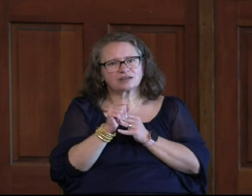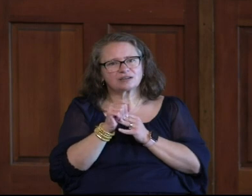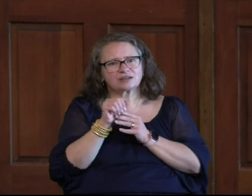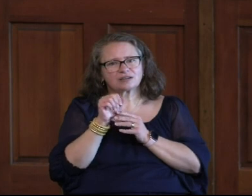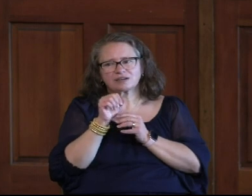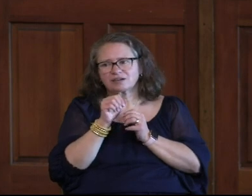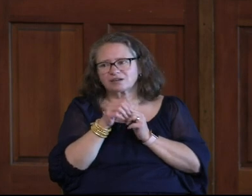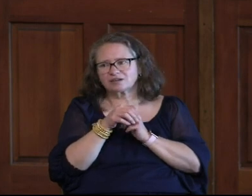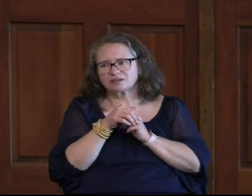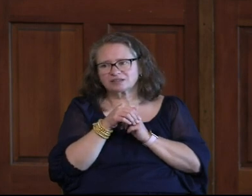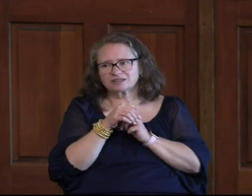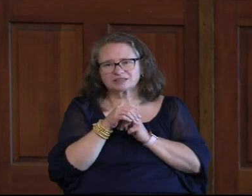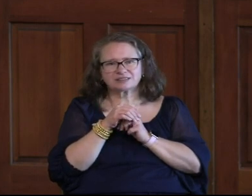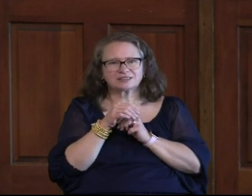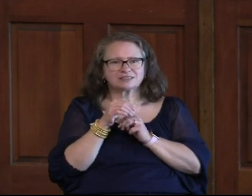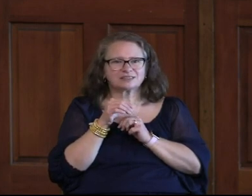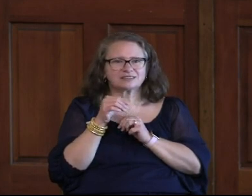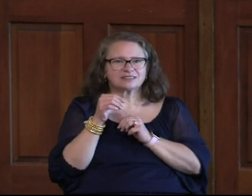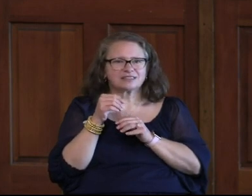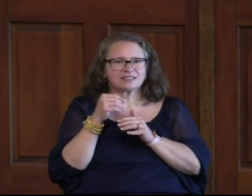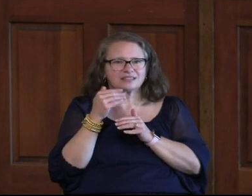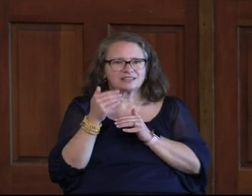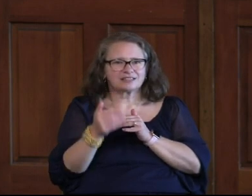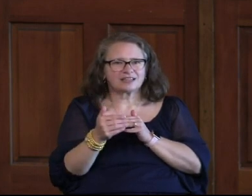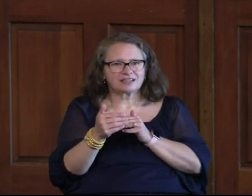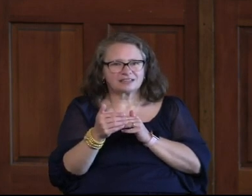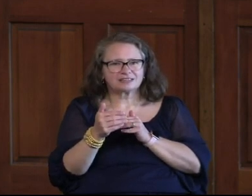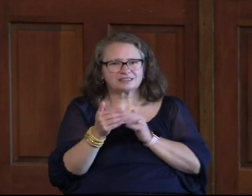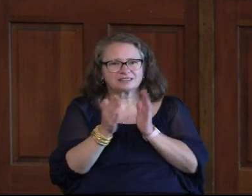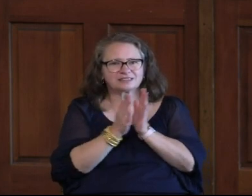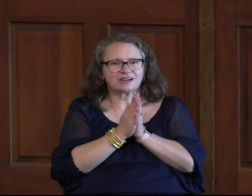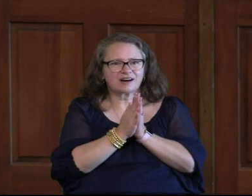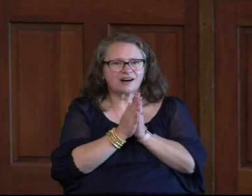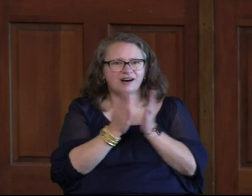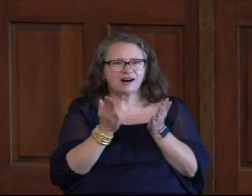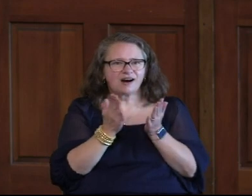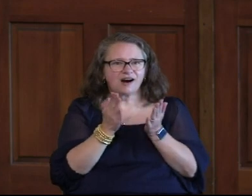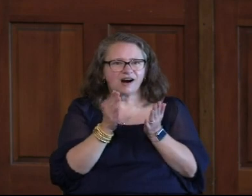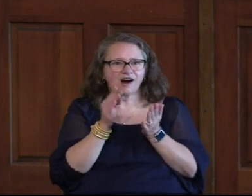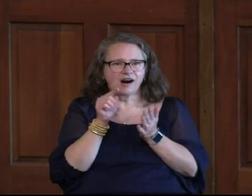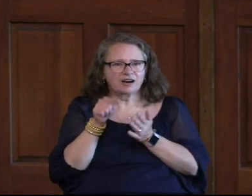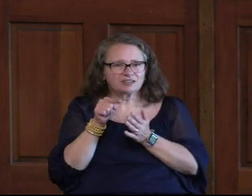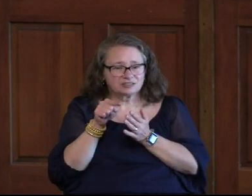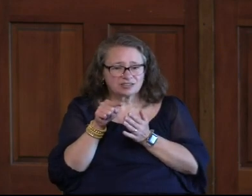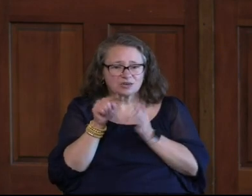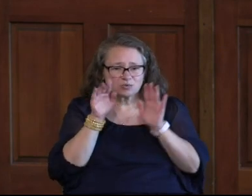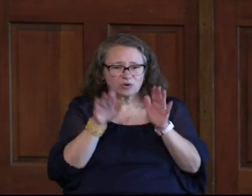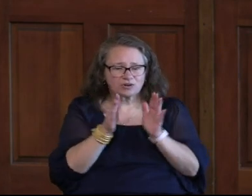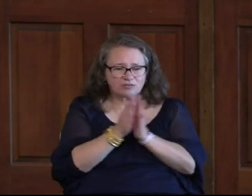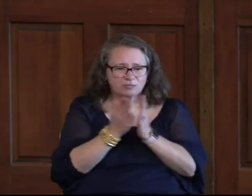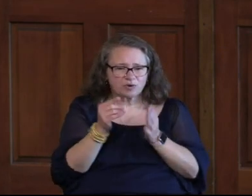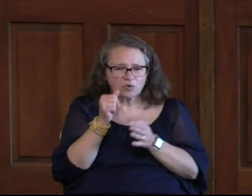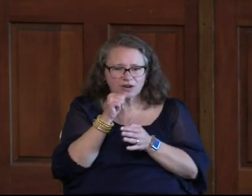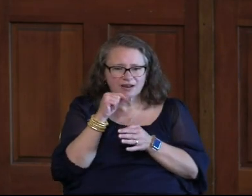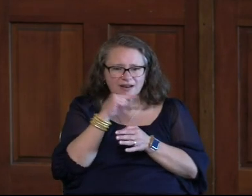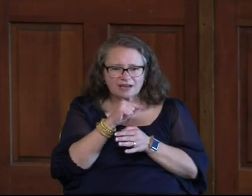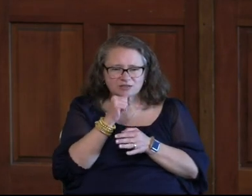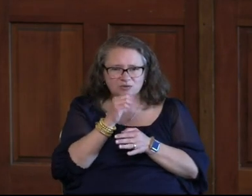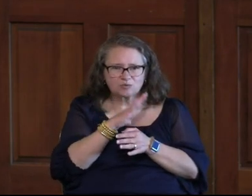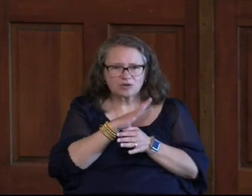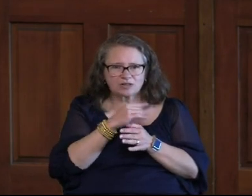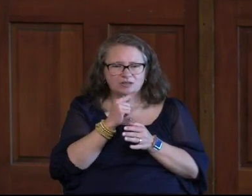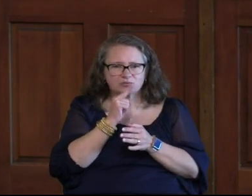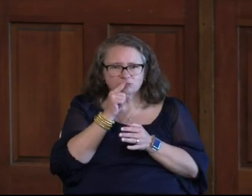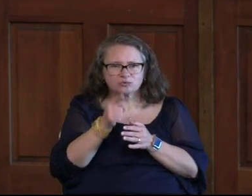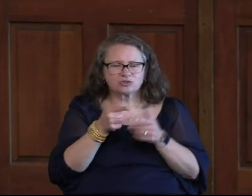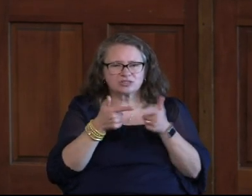Volgamuth Okay You can Go to The next Slide Buddy The next Slide Yep And so That's a Great book Lies That Women Believe And